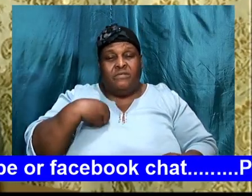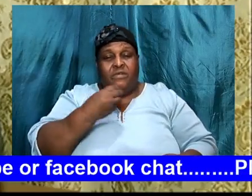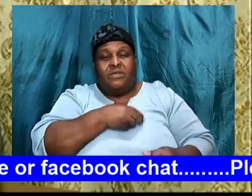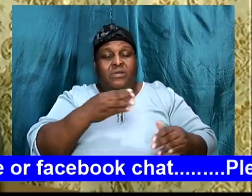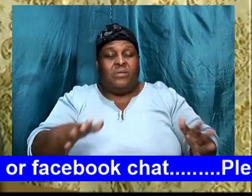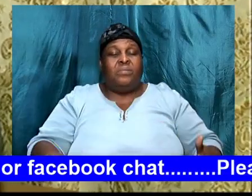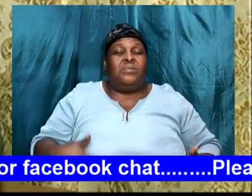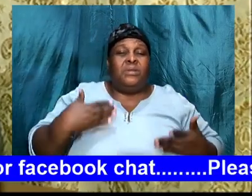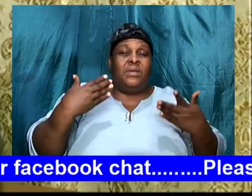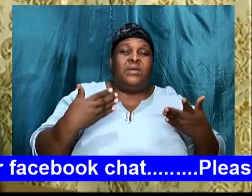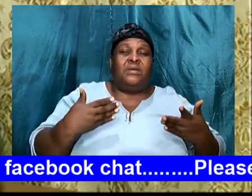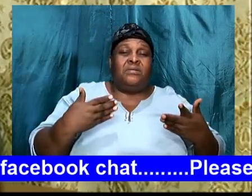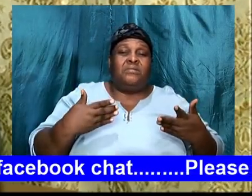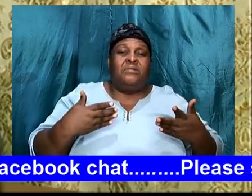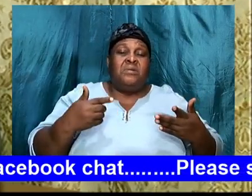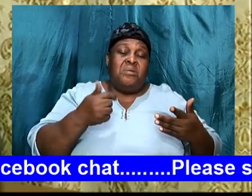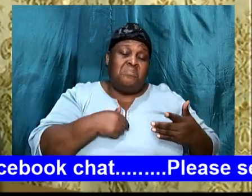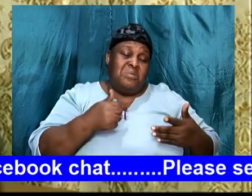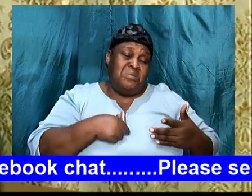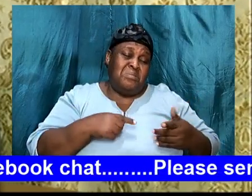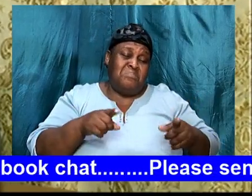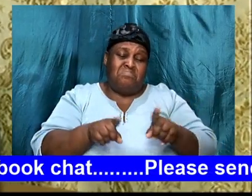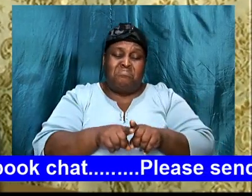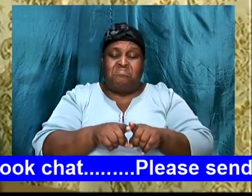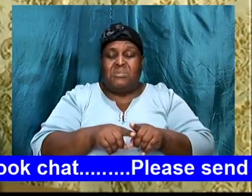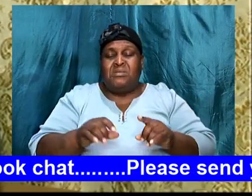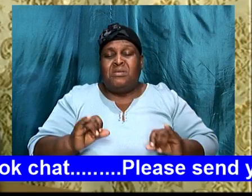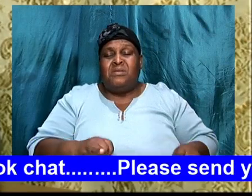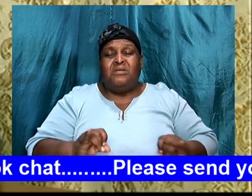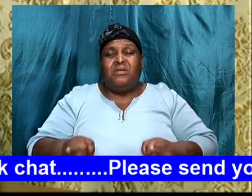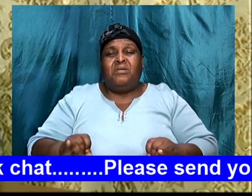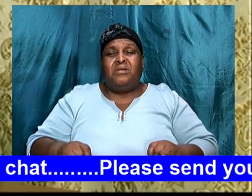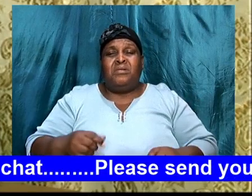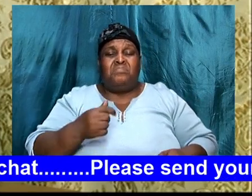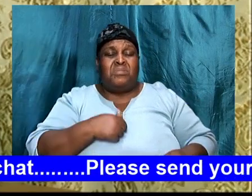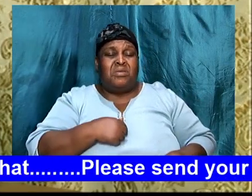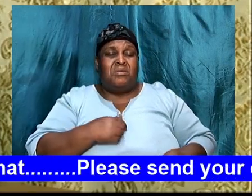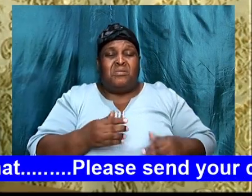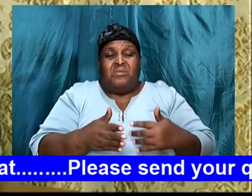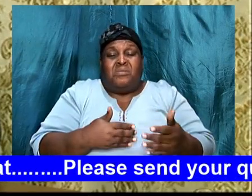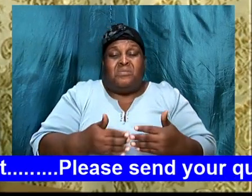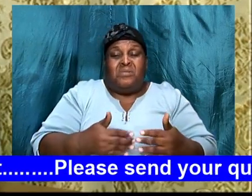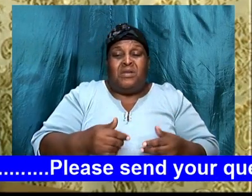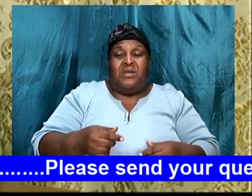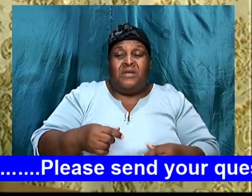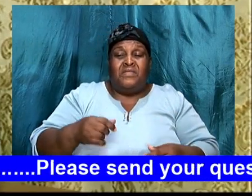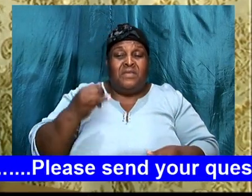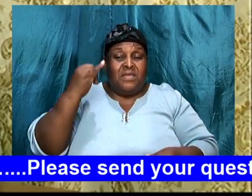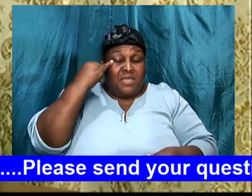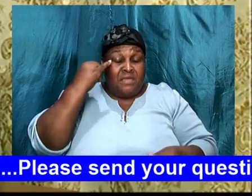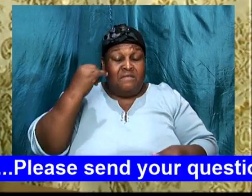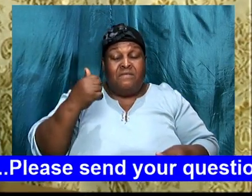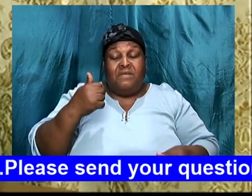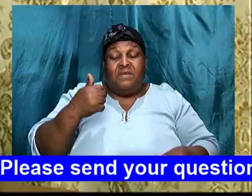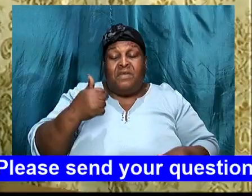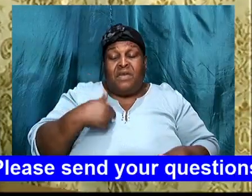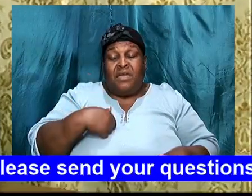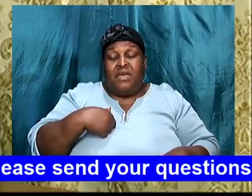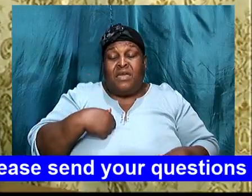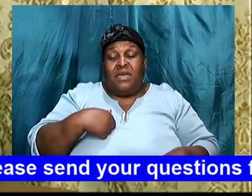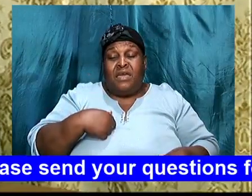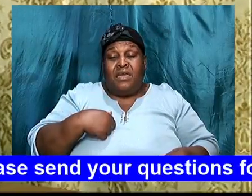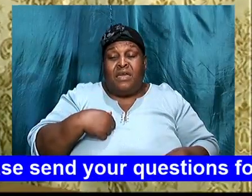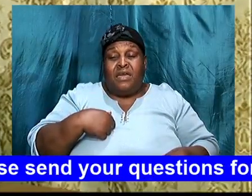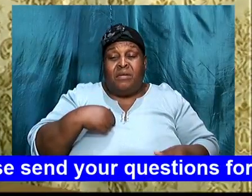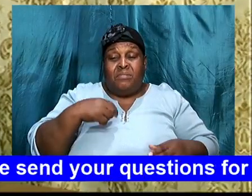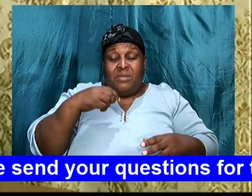I, as an individual, I would rather to know that if I face hard times, that I